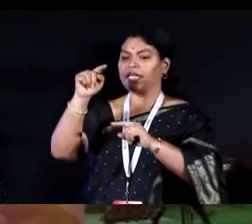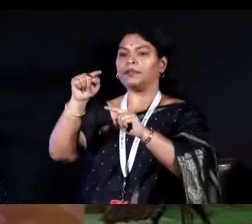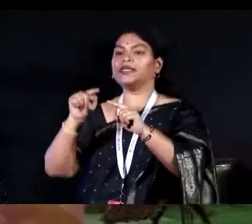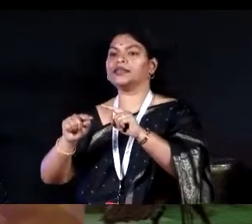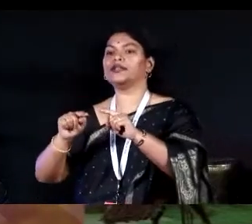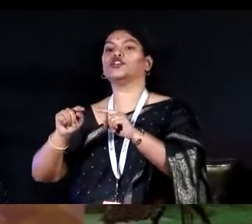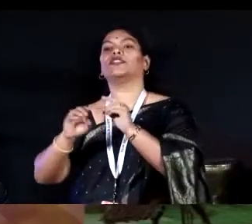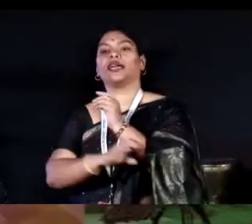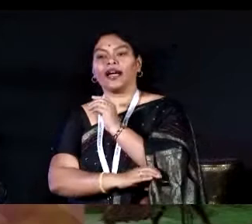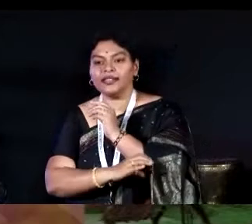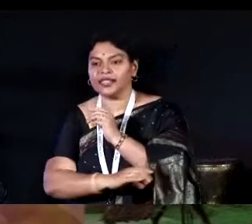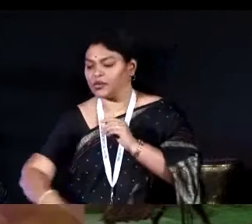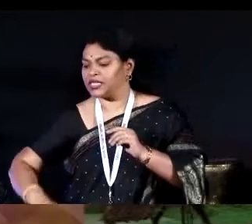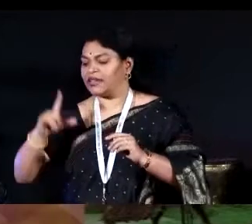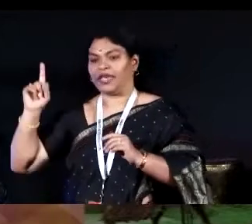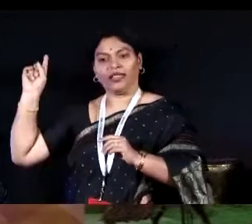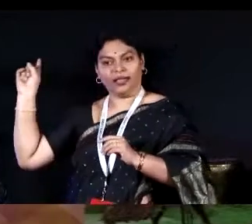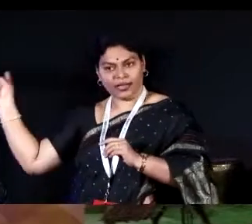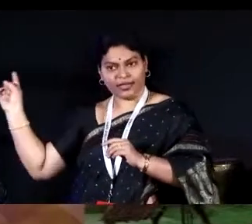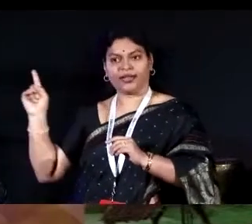was living in this condition.